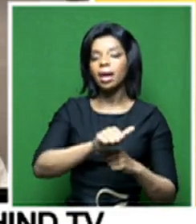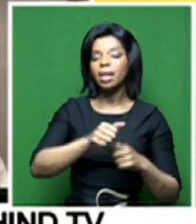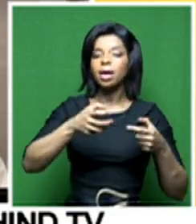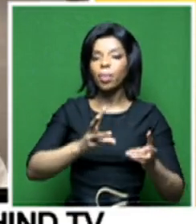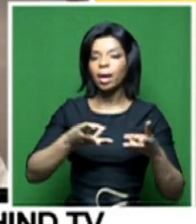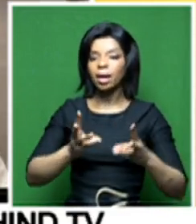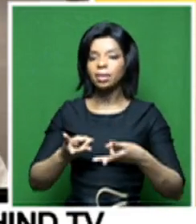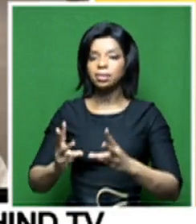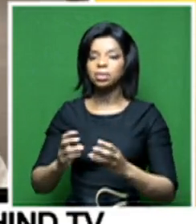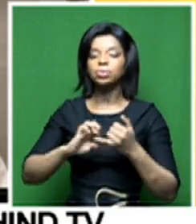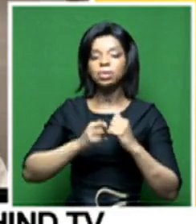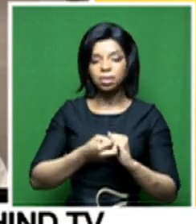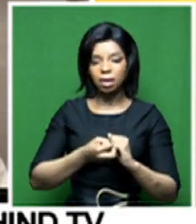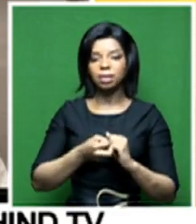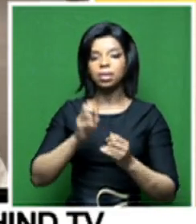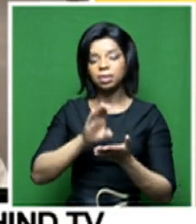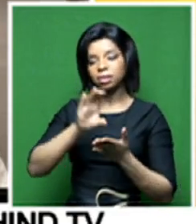public broadcaster.